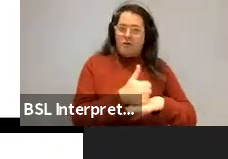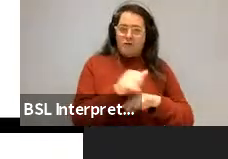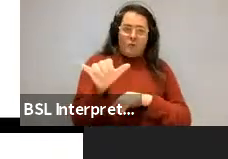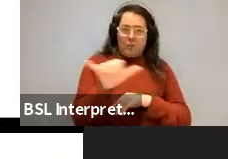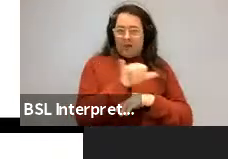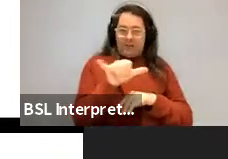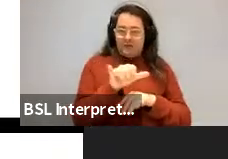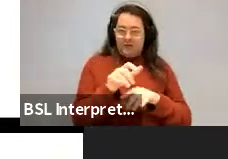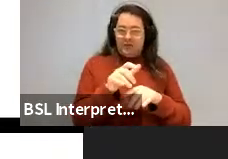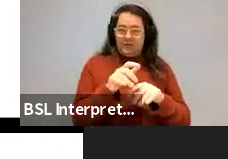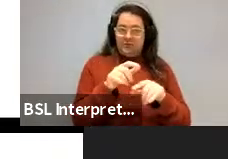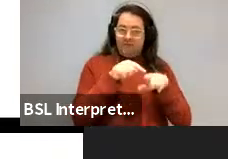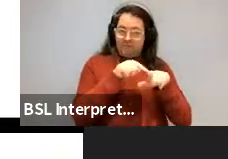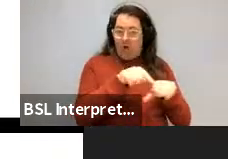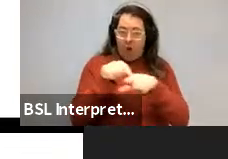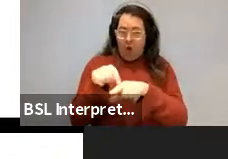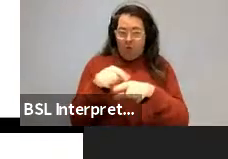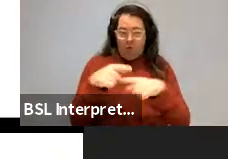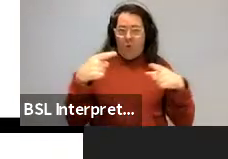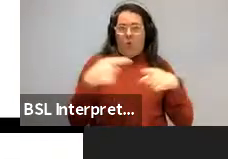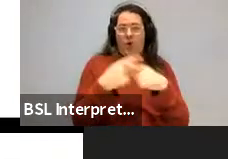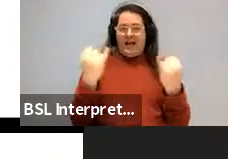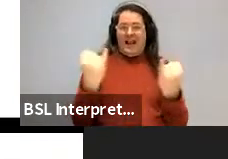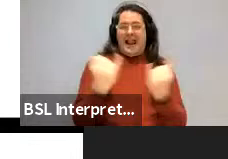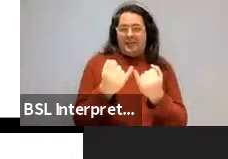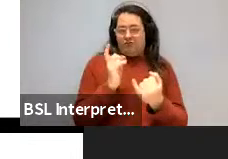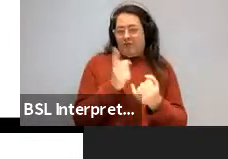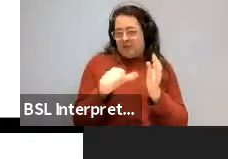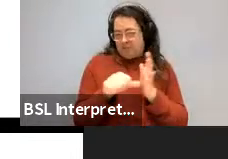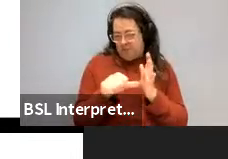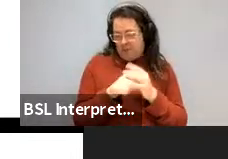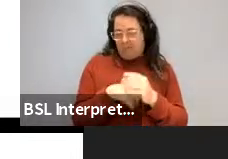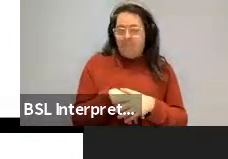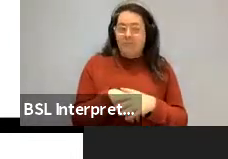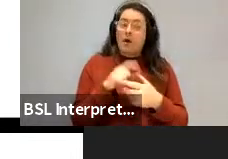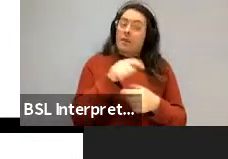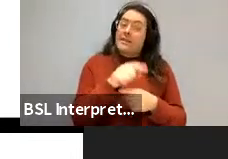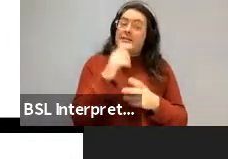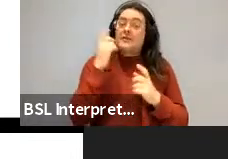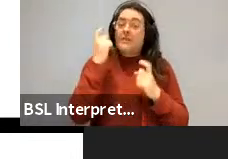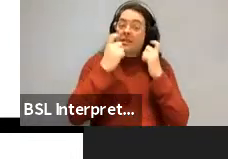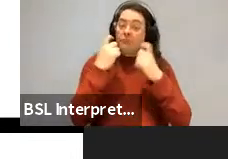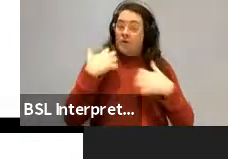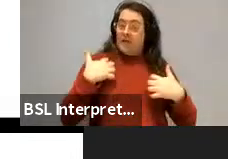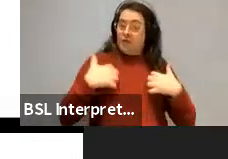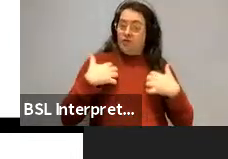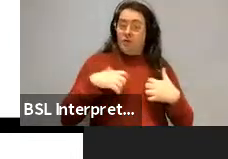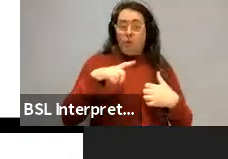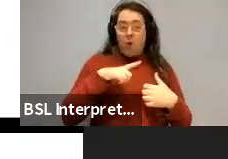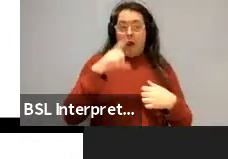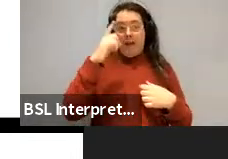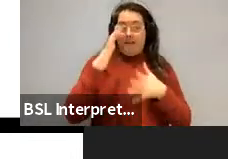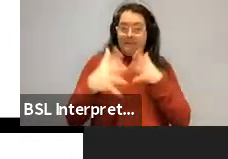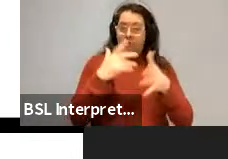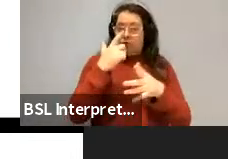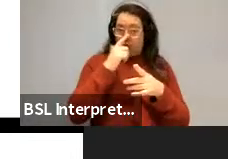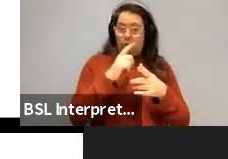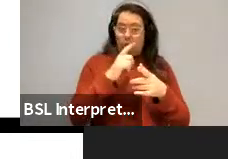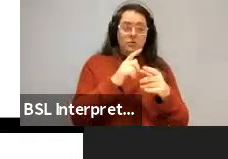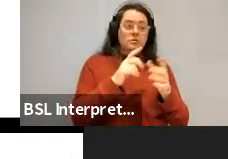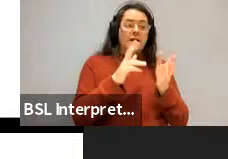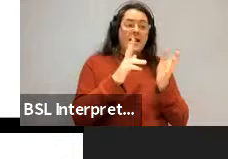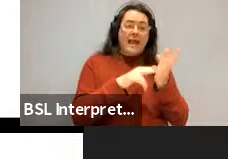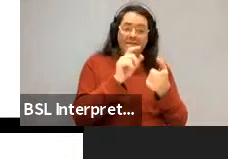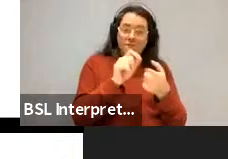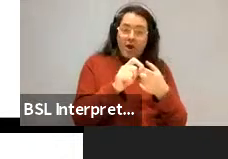lot of interesting predictions, some of which we've tested. Um, it makes the first, the theory predicts a graded extractions from noun phrases and